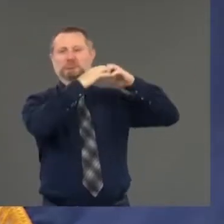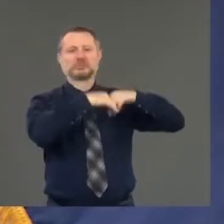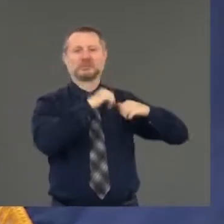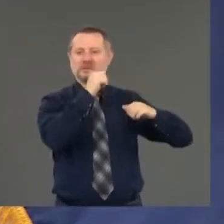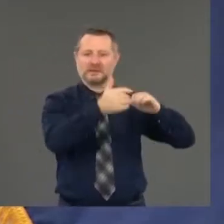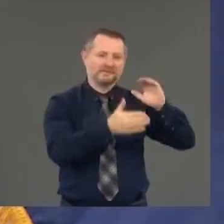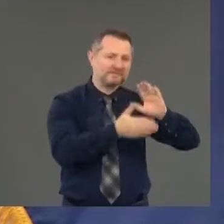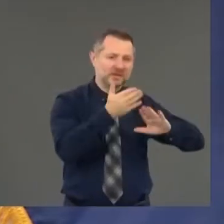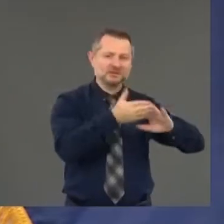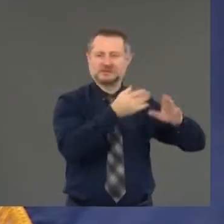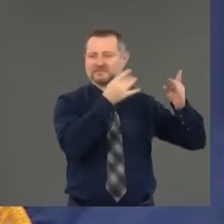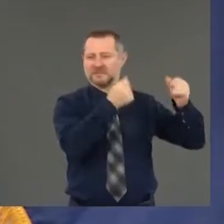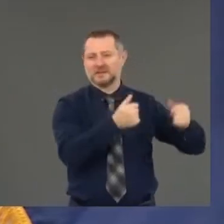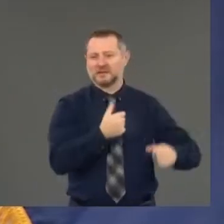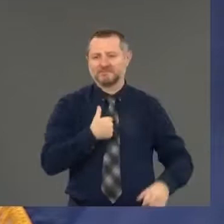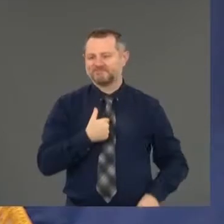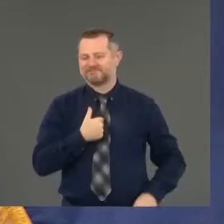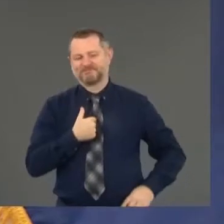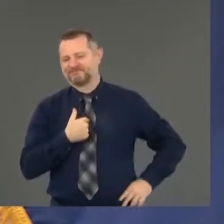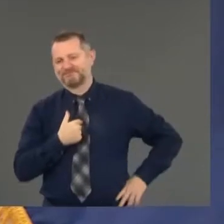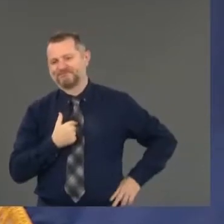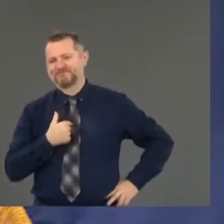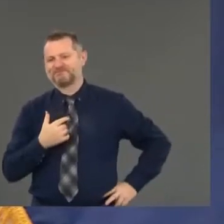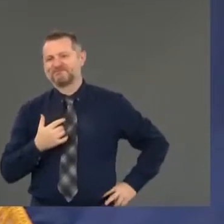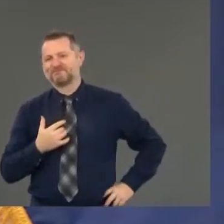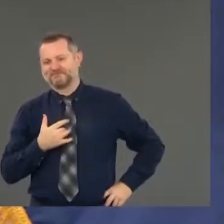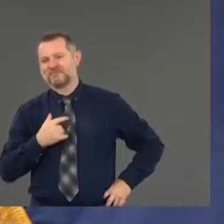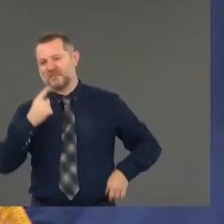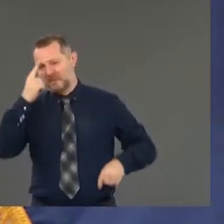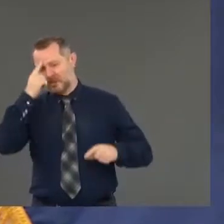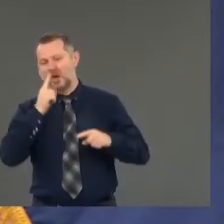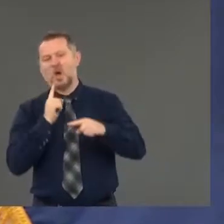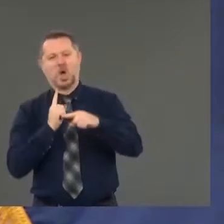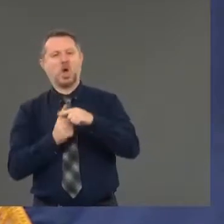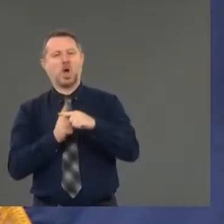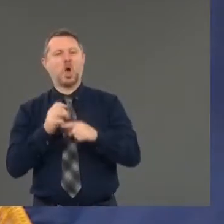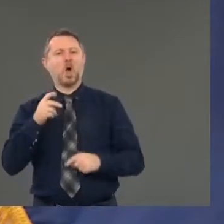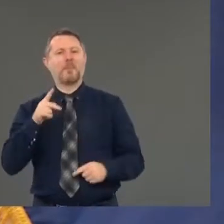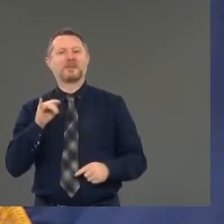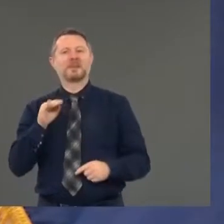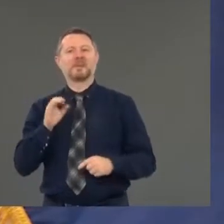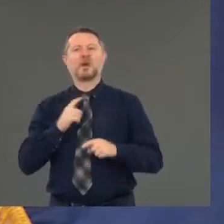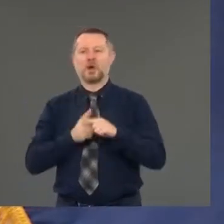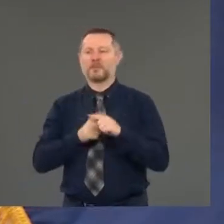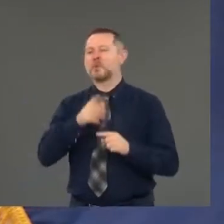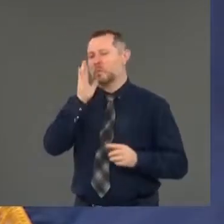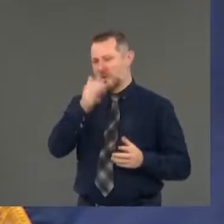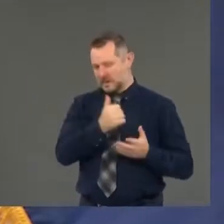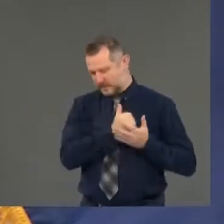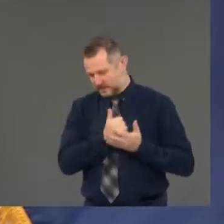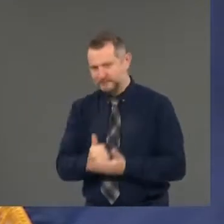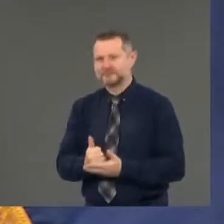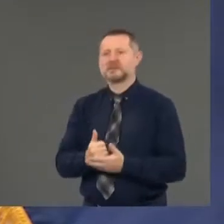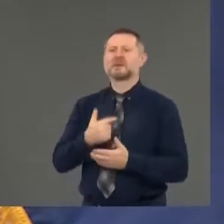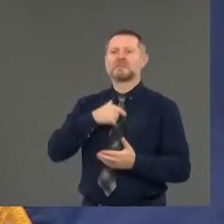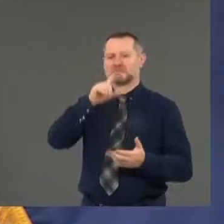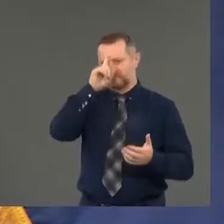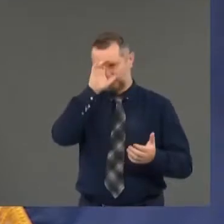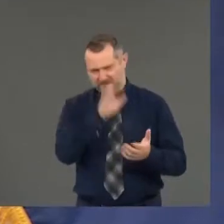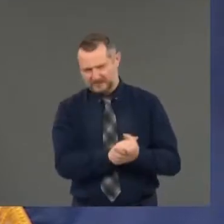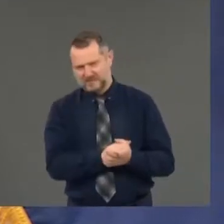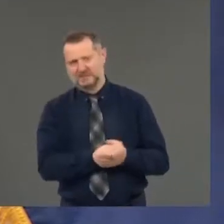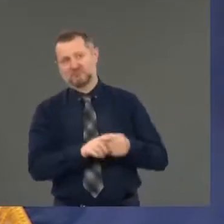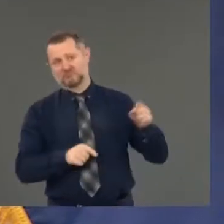time. I am that much of an optimist about this federal government. But I believe there is a level